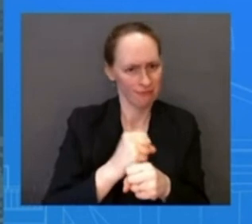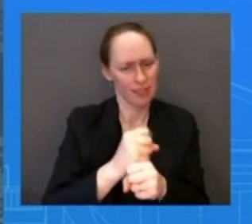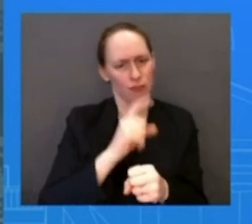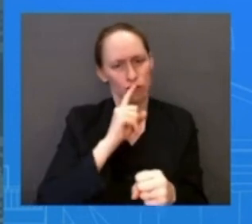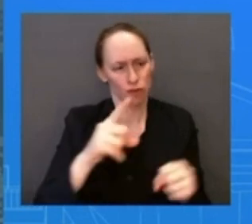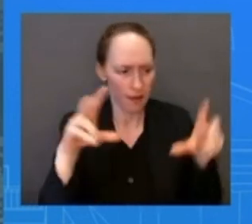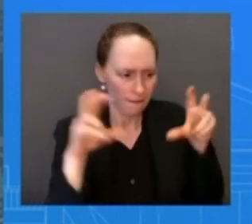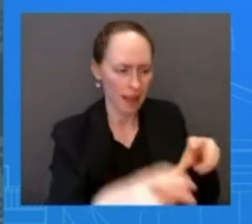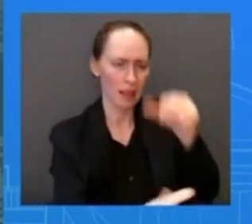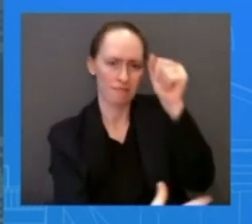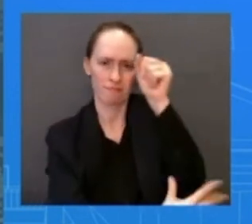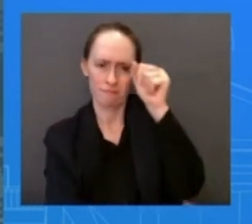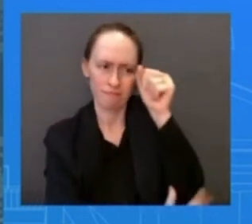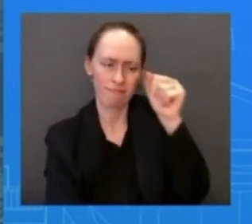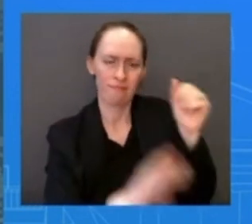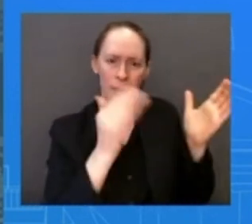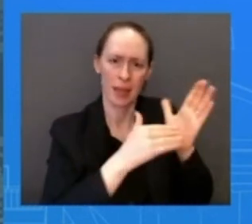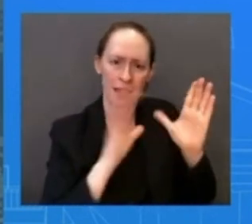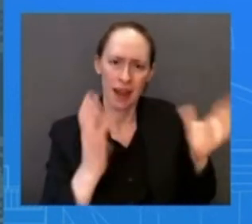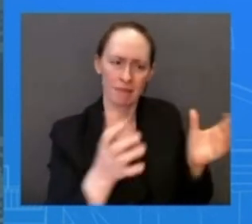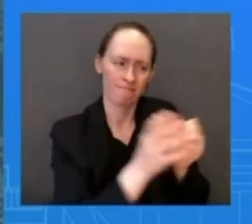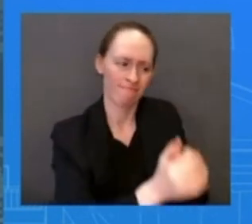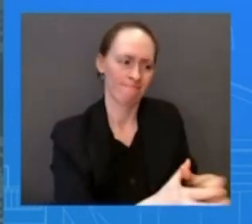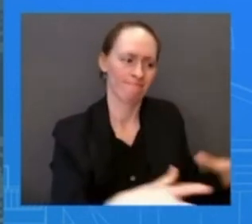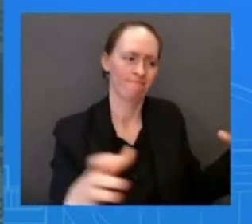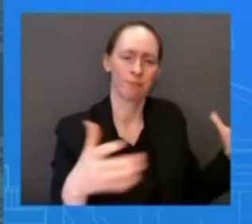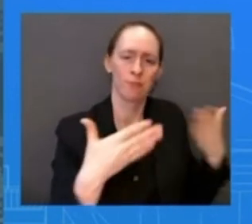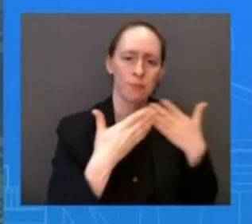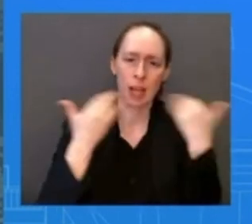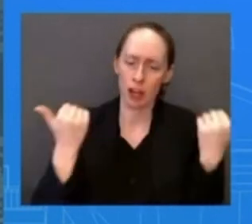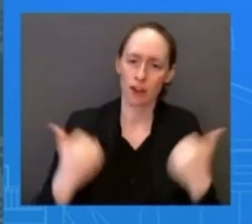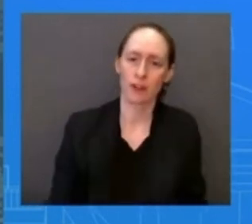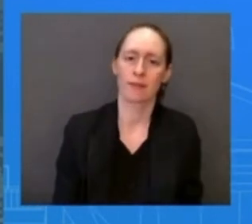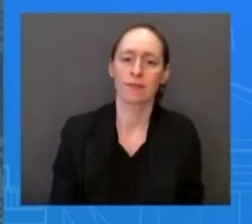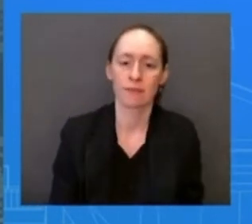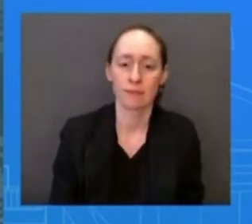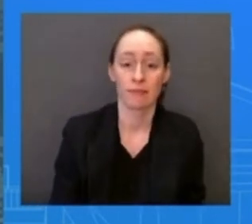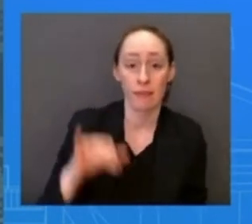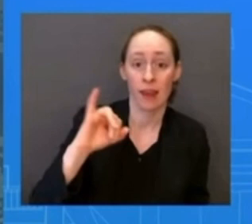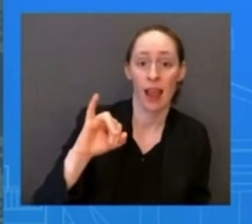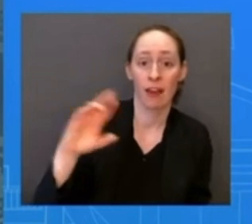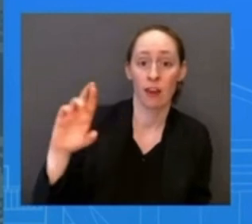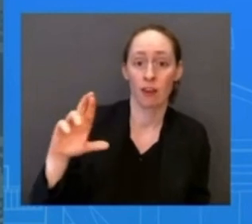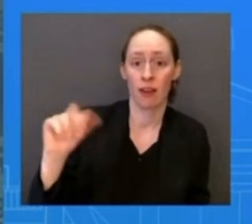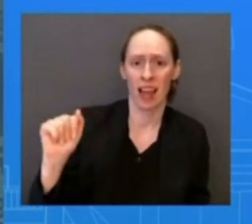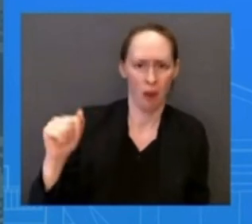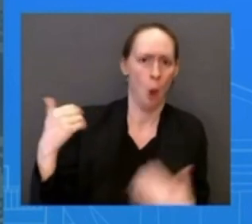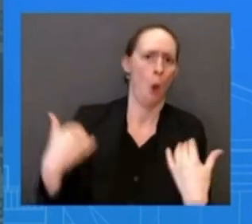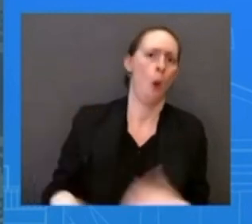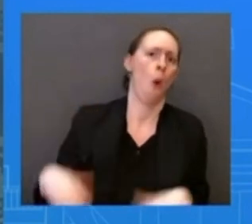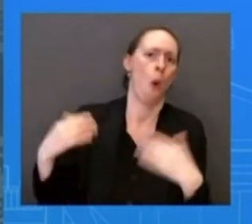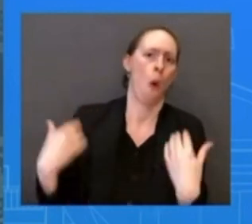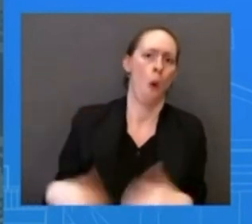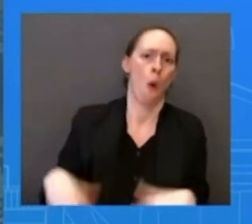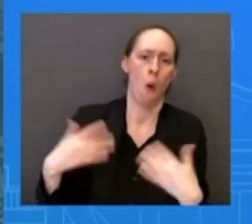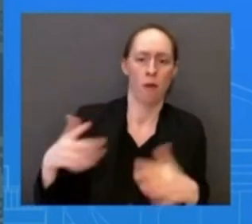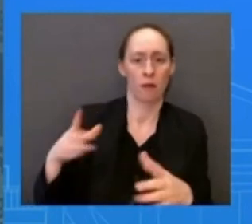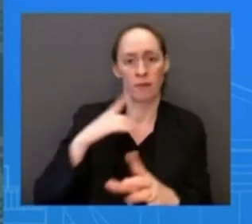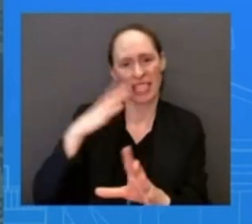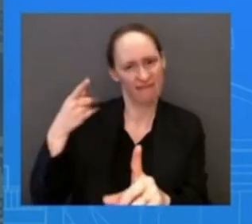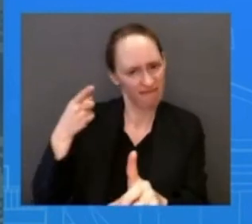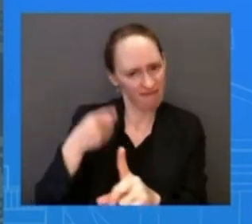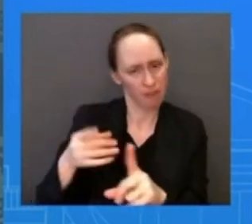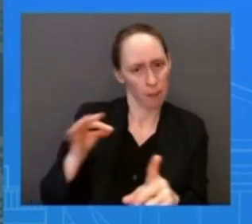so important because it deals with energy policy, lowering the cost, because it deals with health care, things that that is